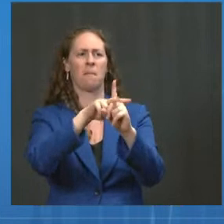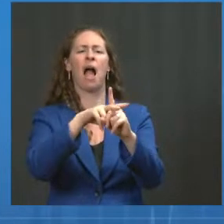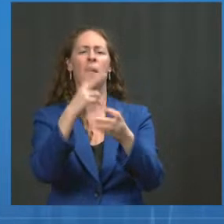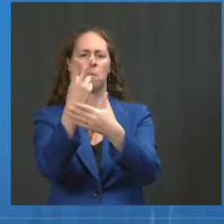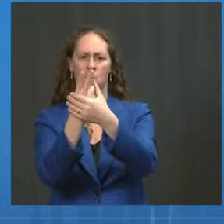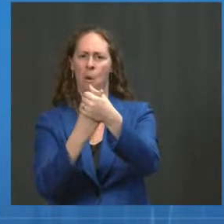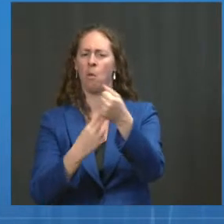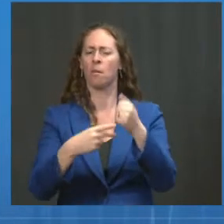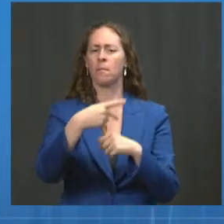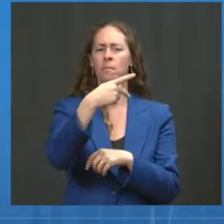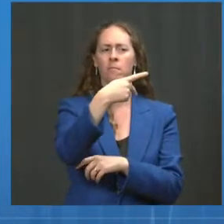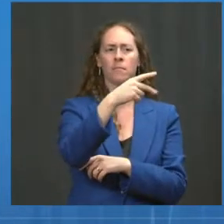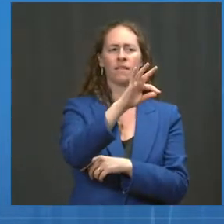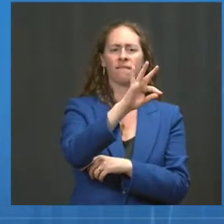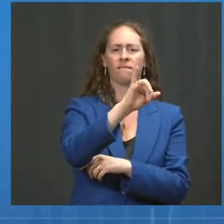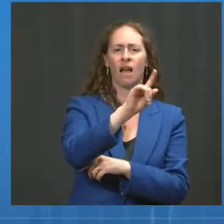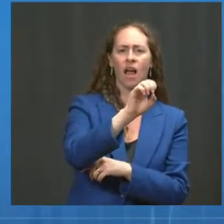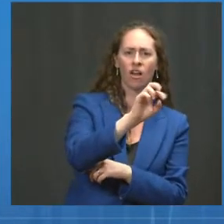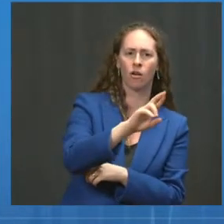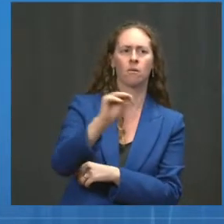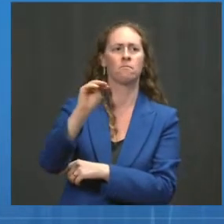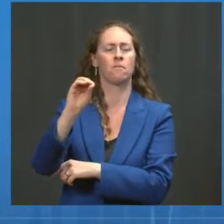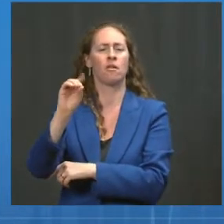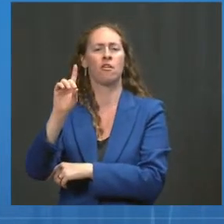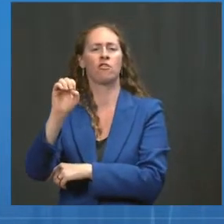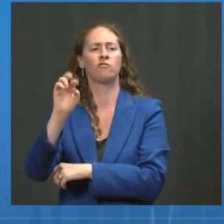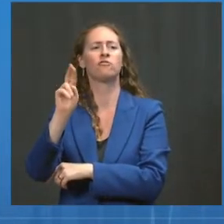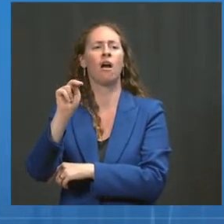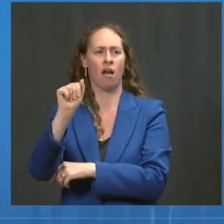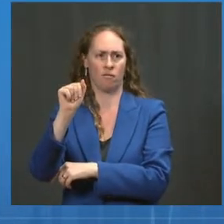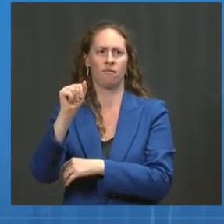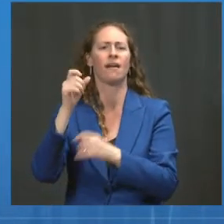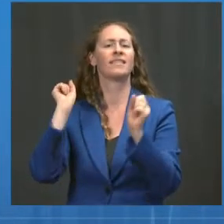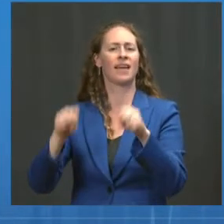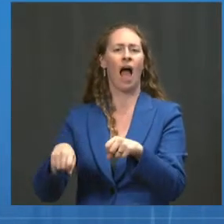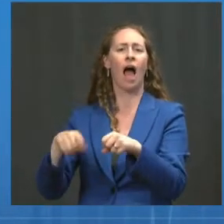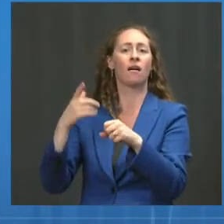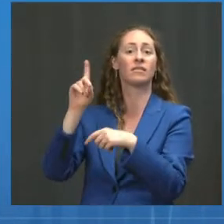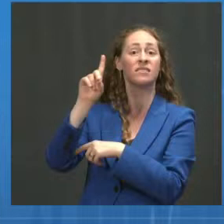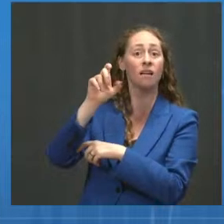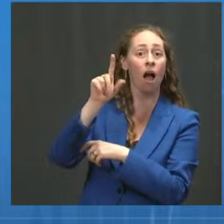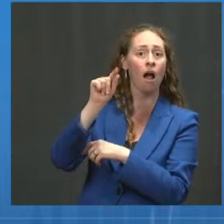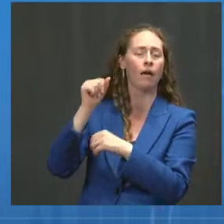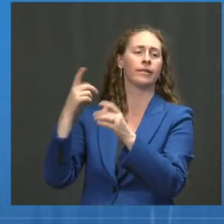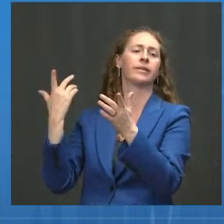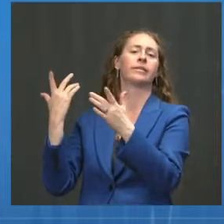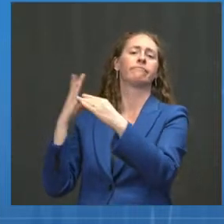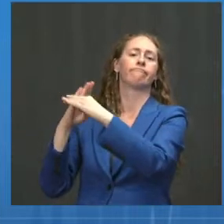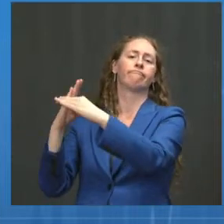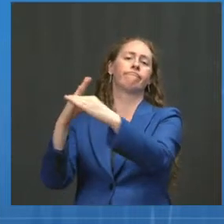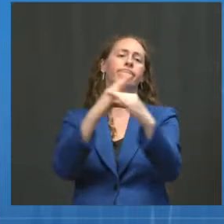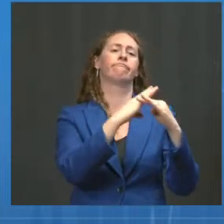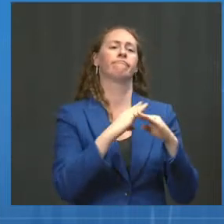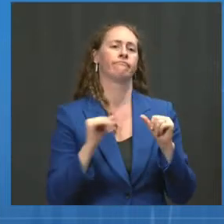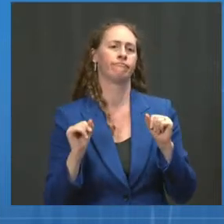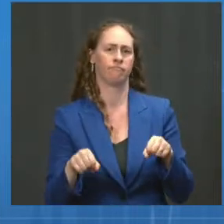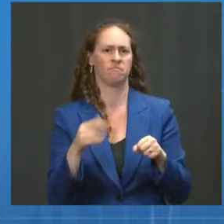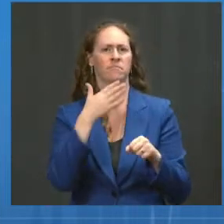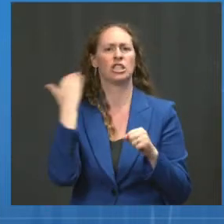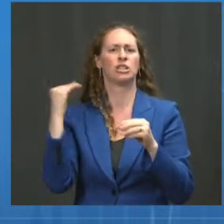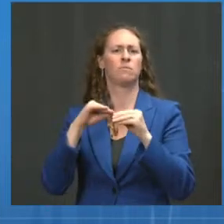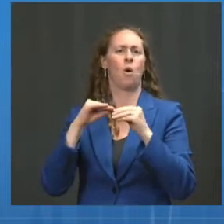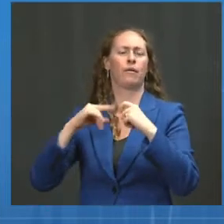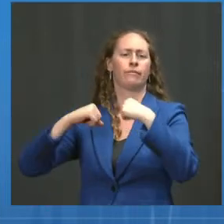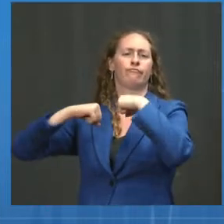variant. So you get a dramatic increase in antibody titers when you do a third immunization